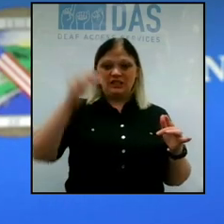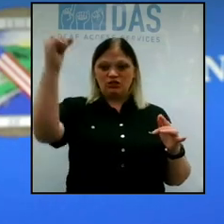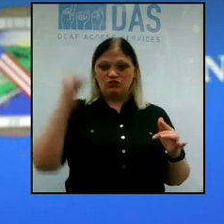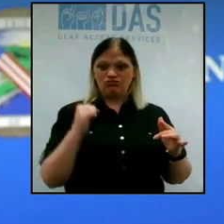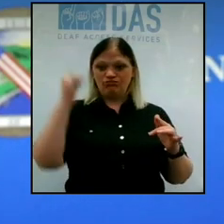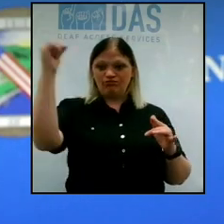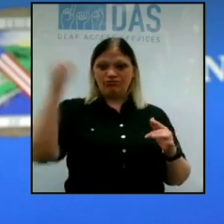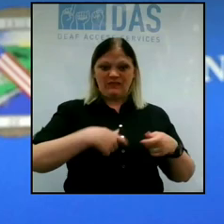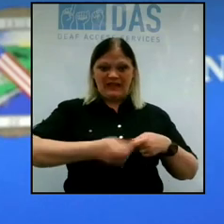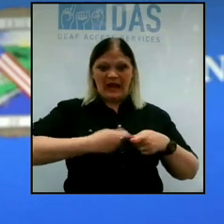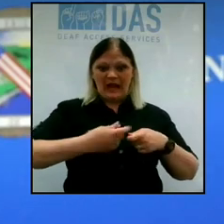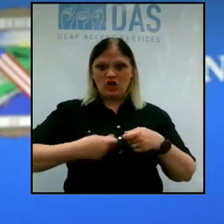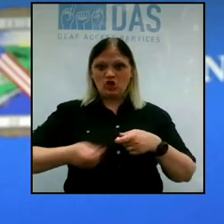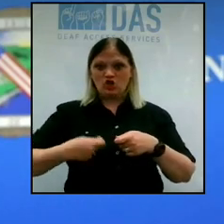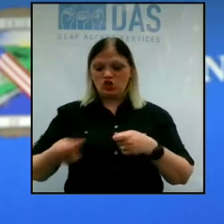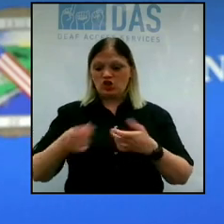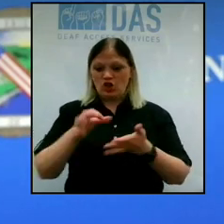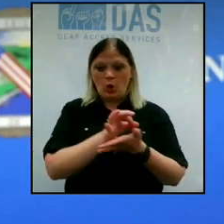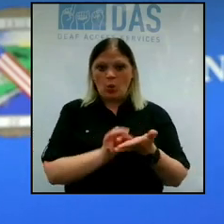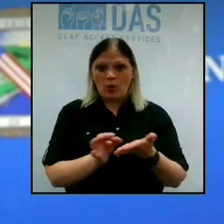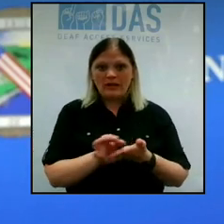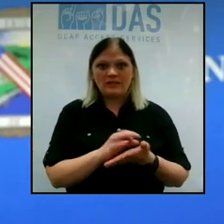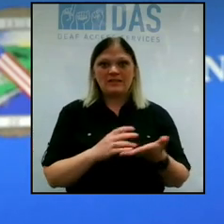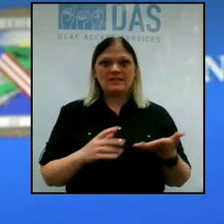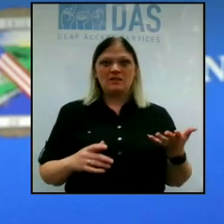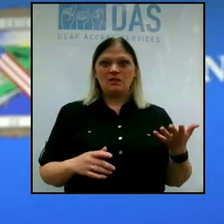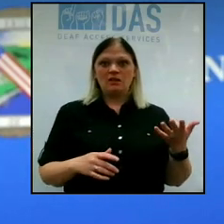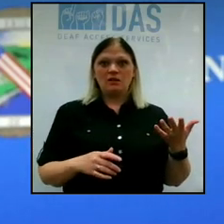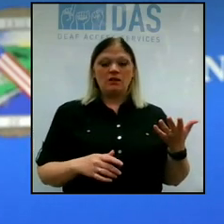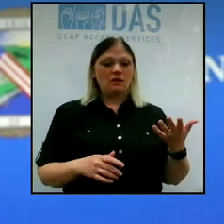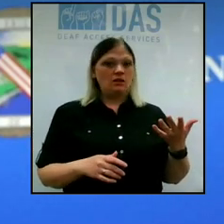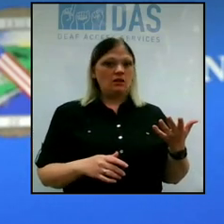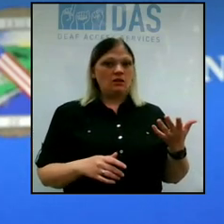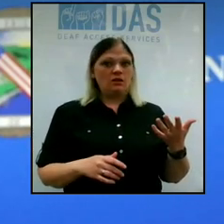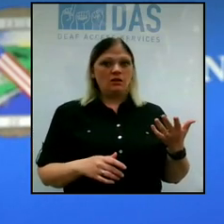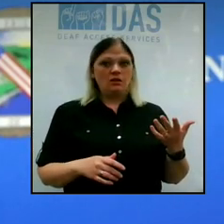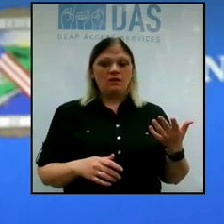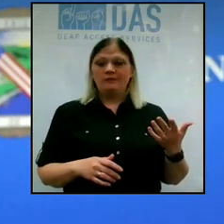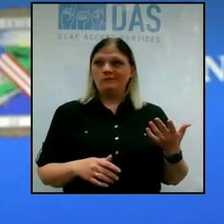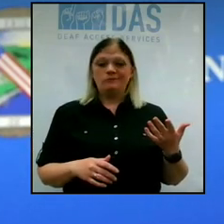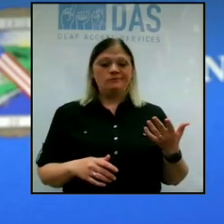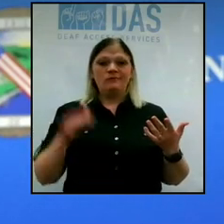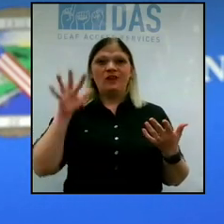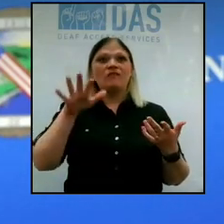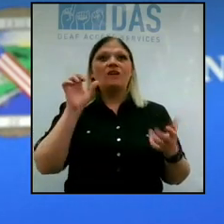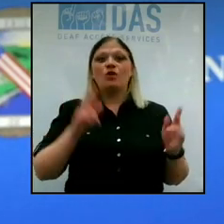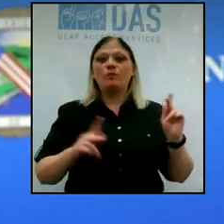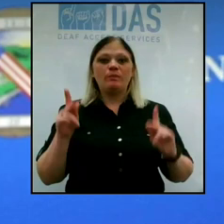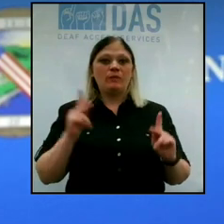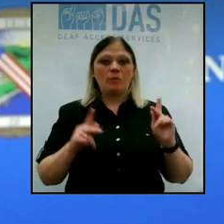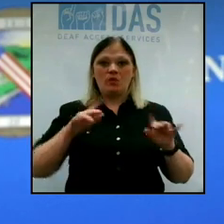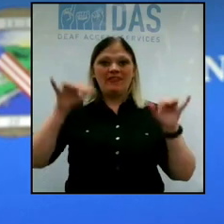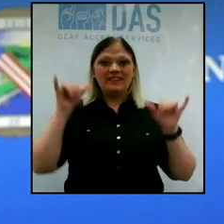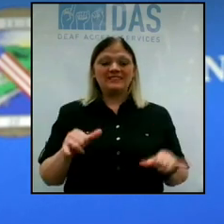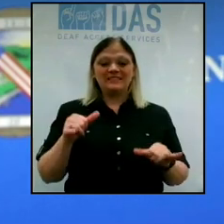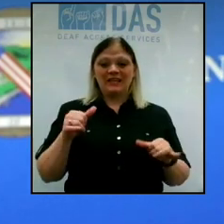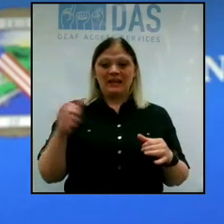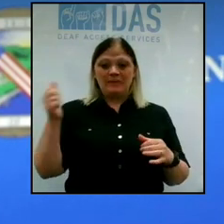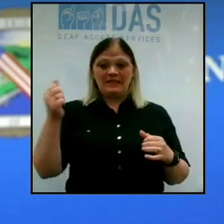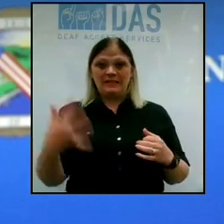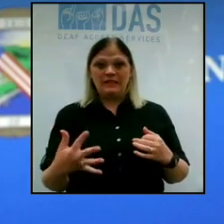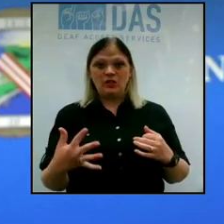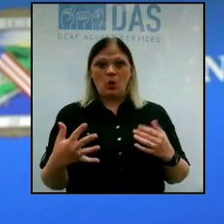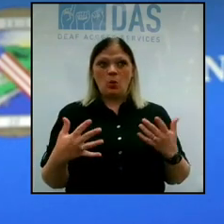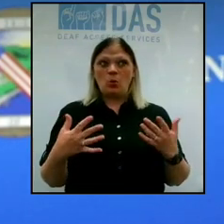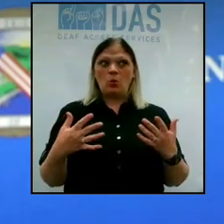they're touching cards, they're touching coins. I mean, that means that, you know, if there's, say, know, 500 people in that same casino, there's